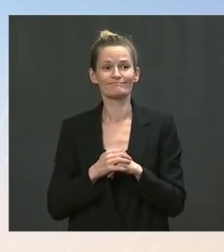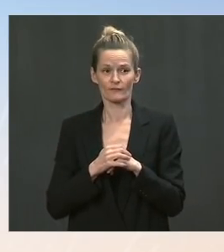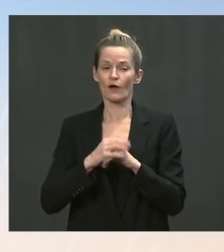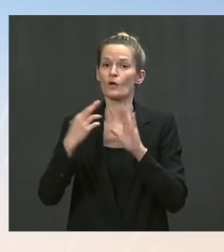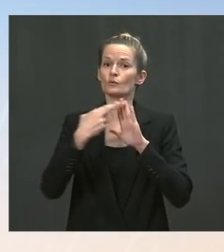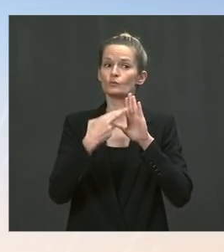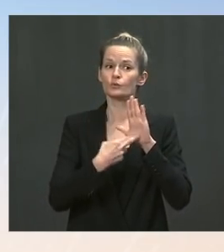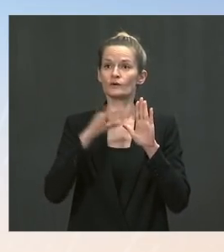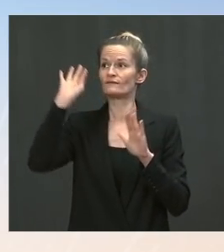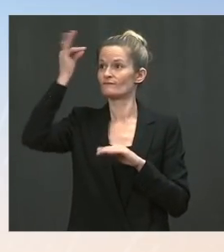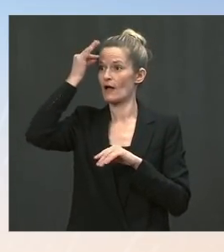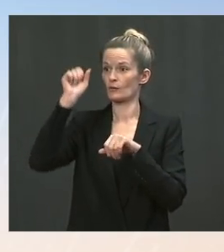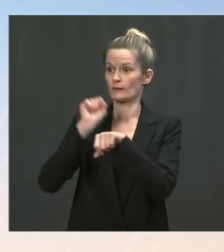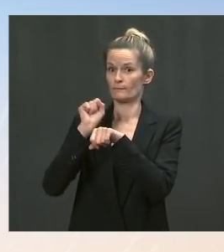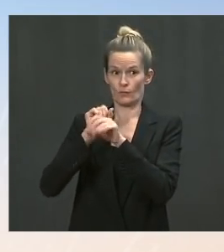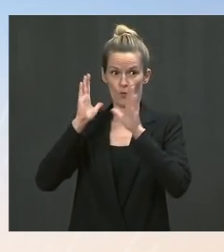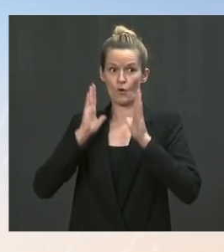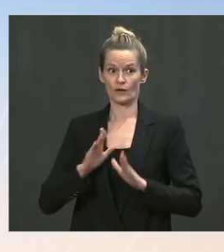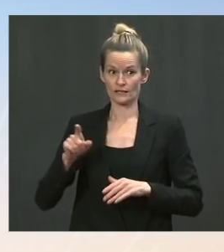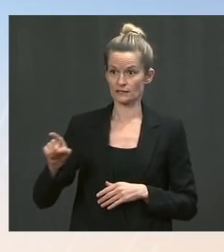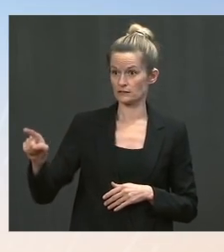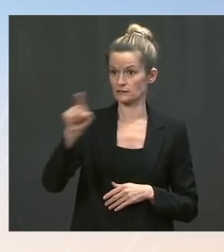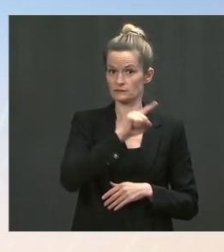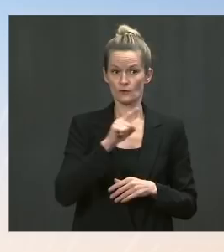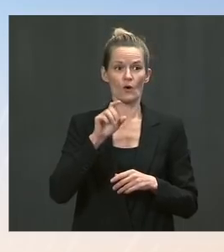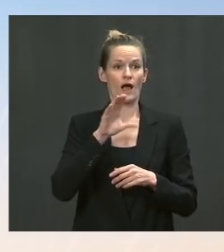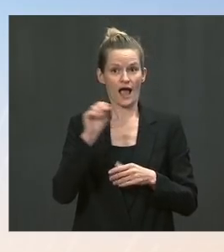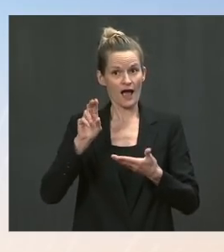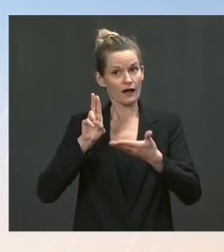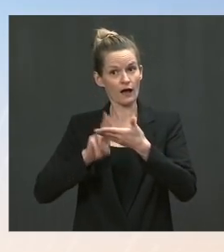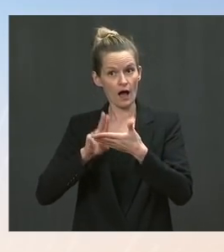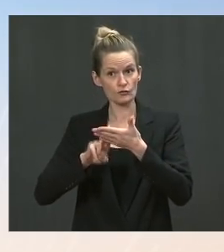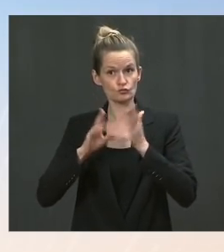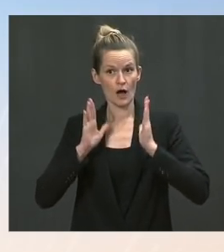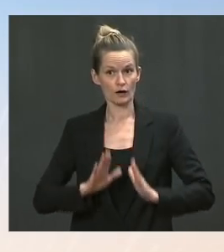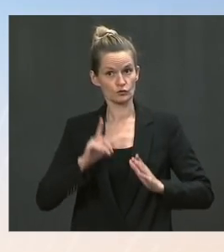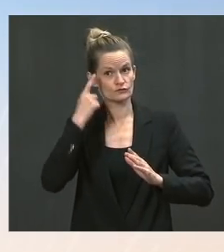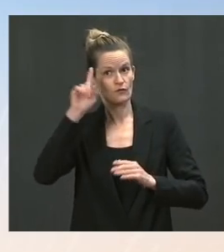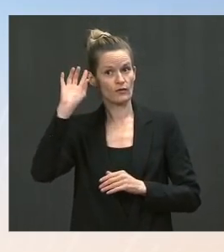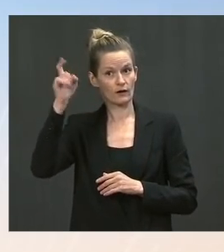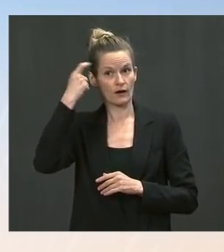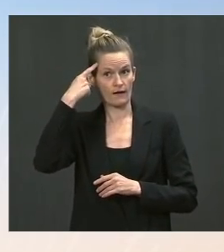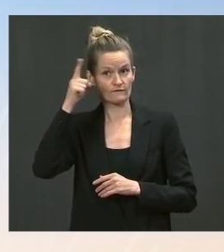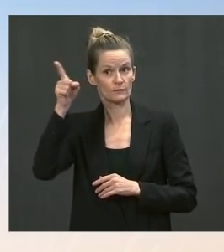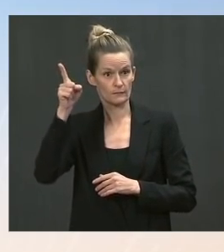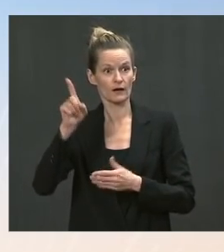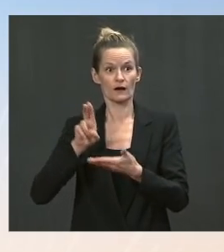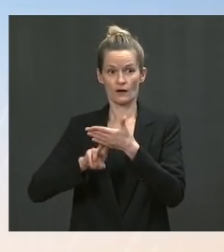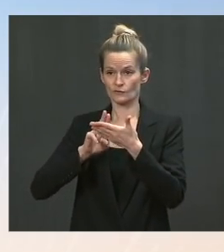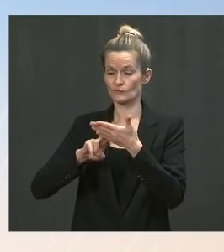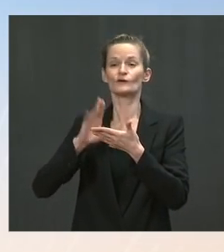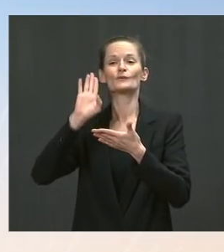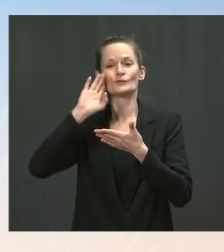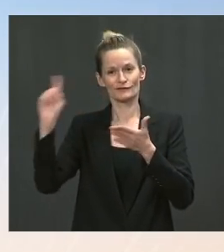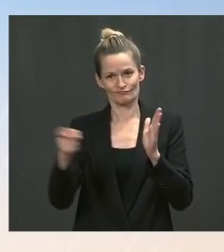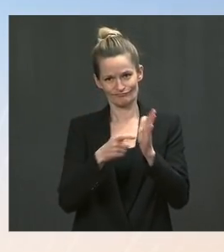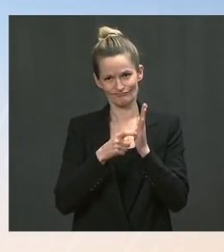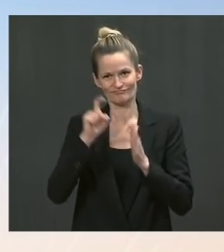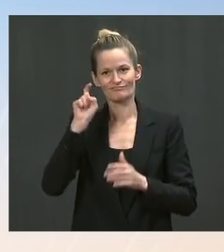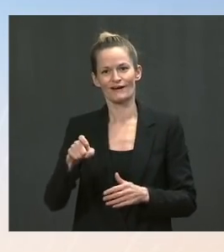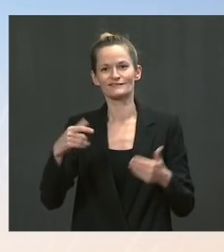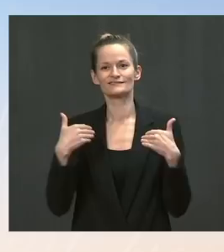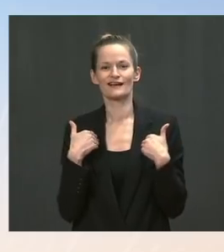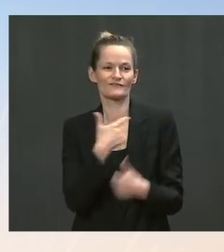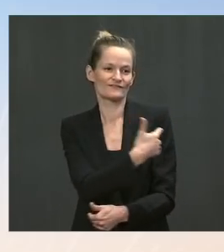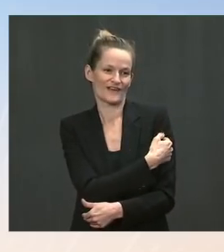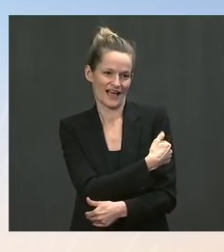universities and healthcare systems, state and local governments, and other institutions to take steps. And many of them are answering his call to action.